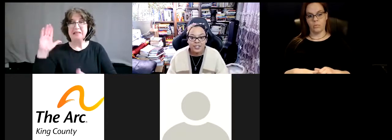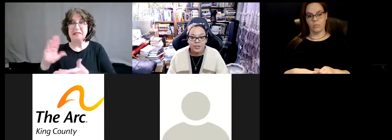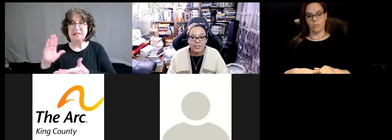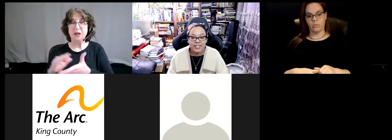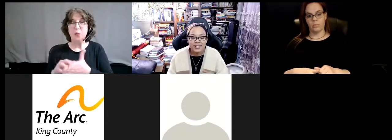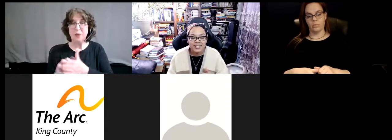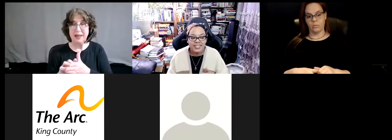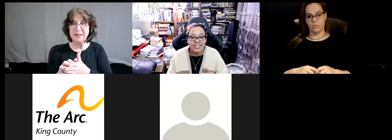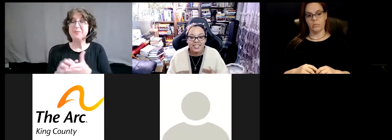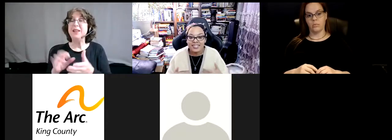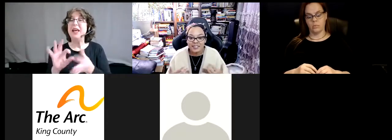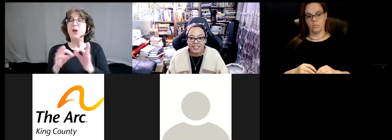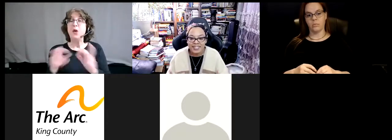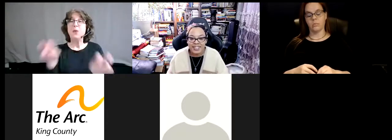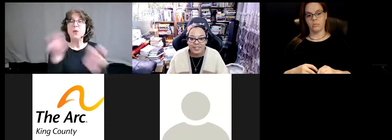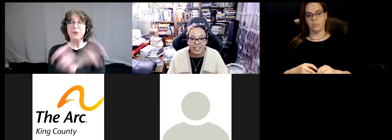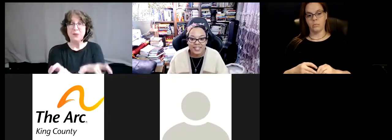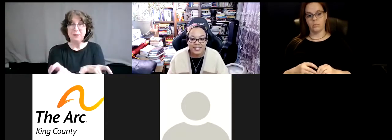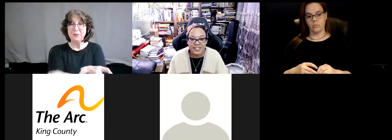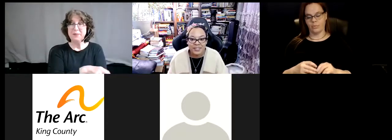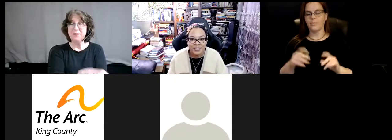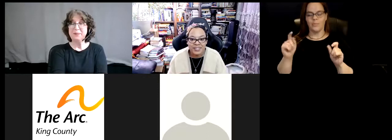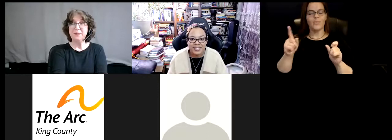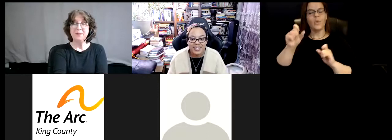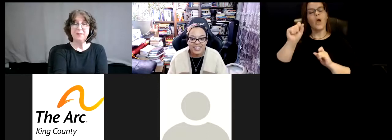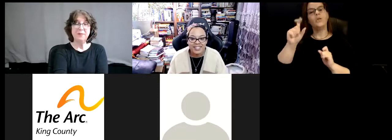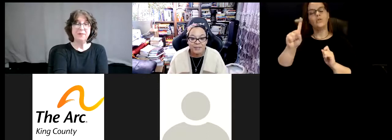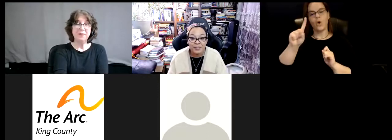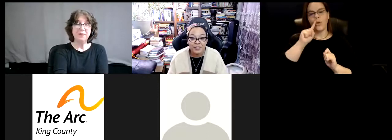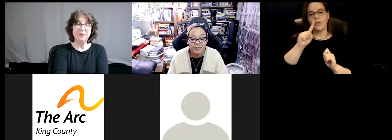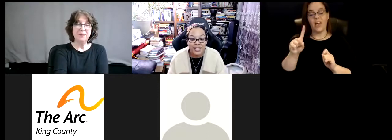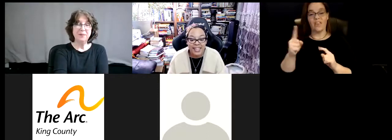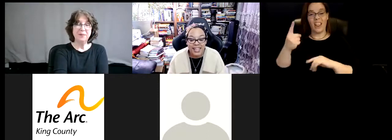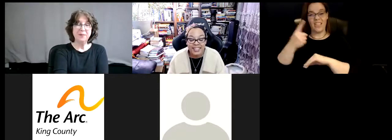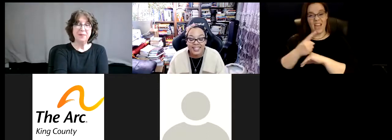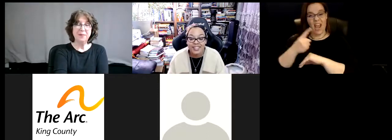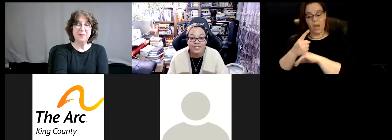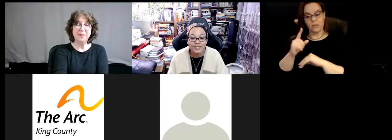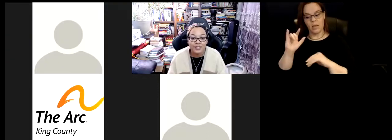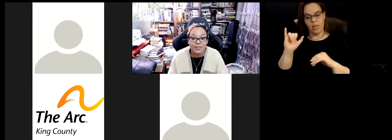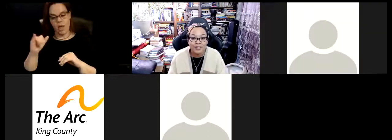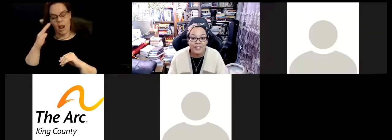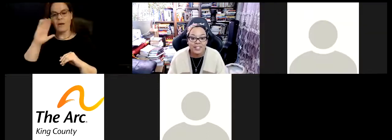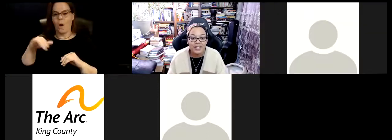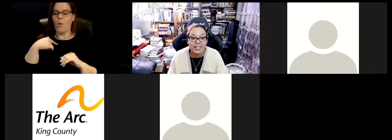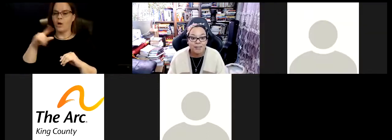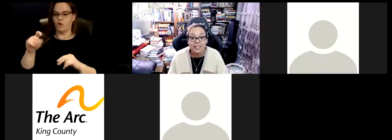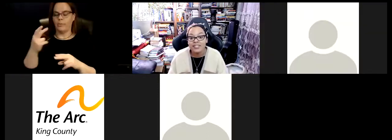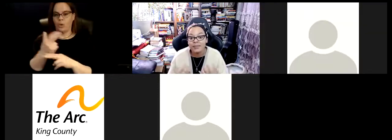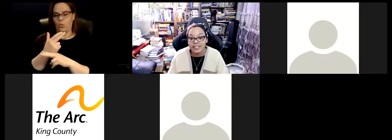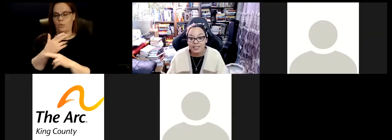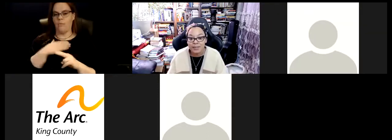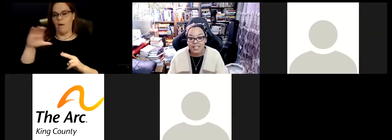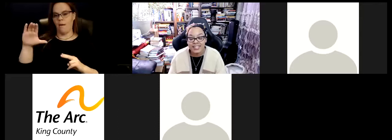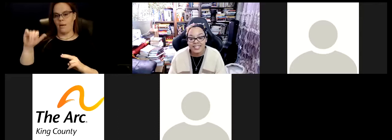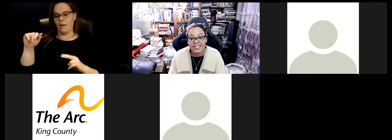so, uh, there is definitely days where I know that I should be using my cane. And those of you who have been